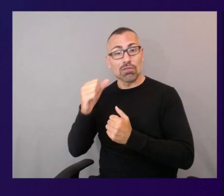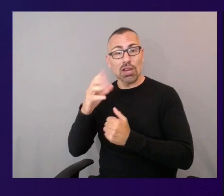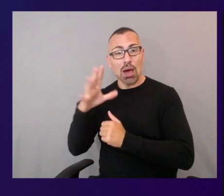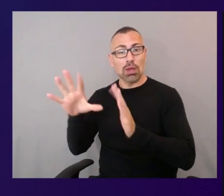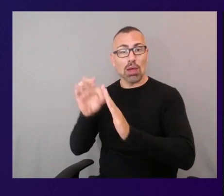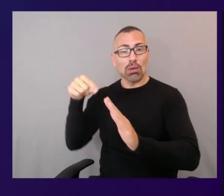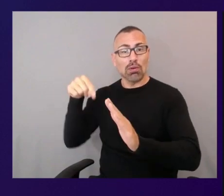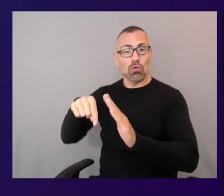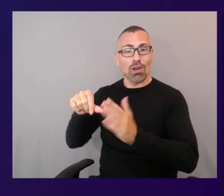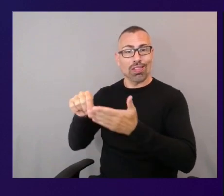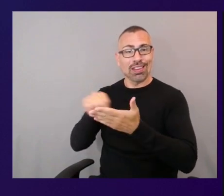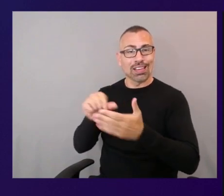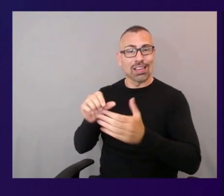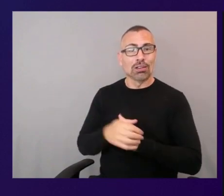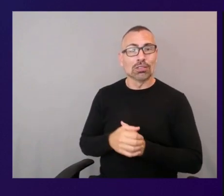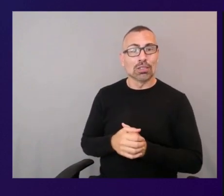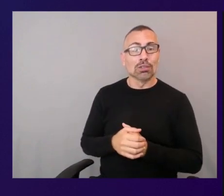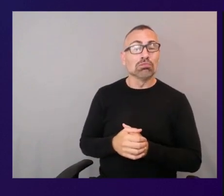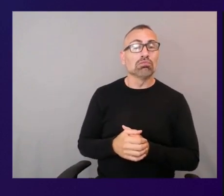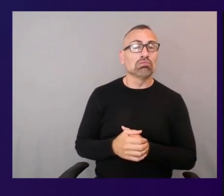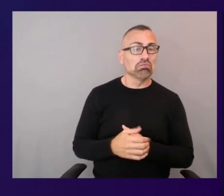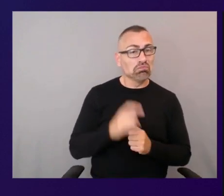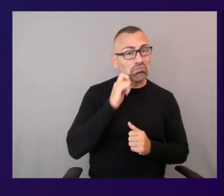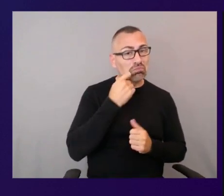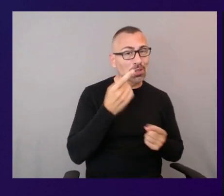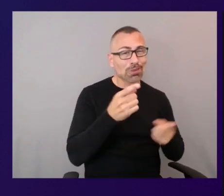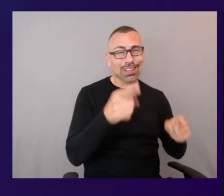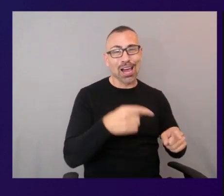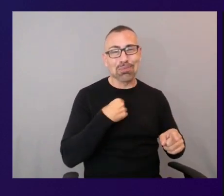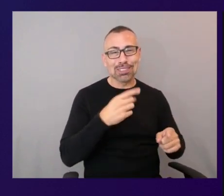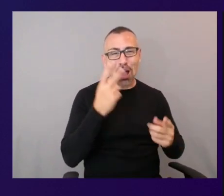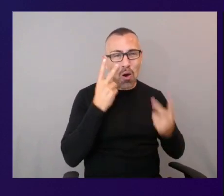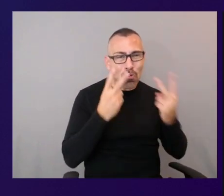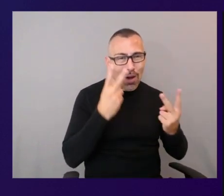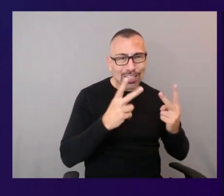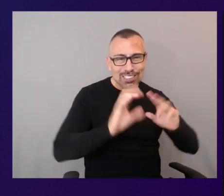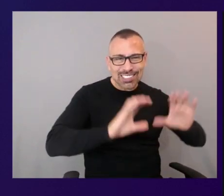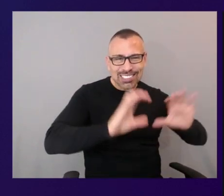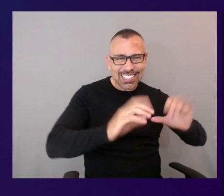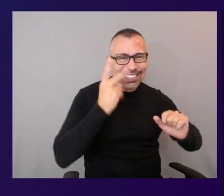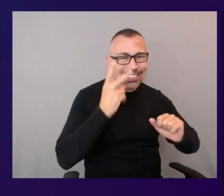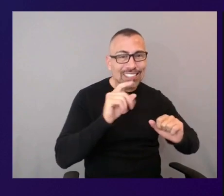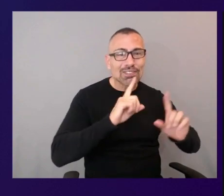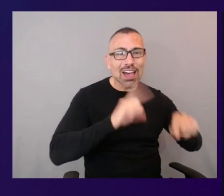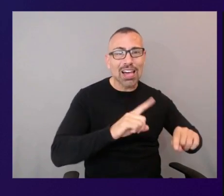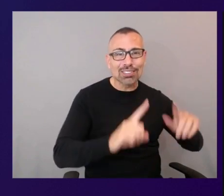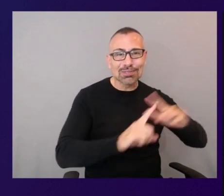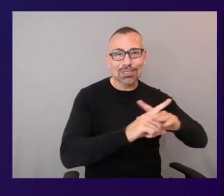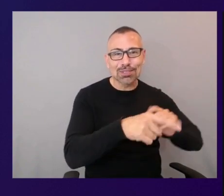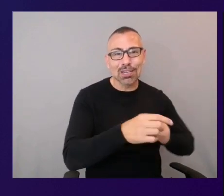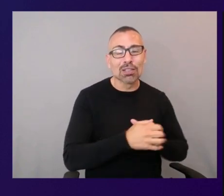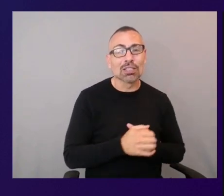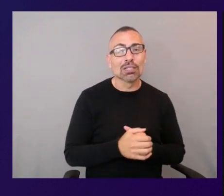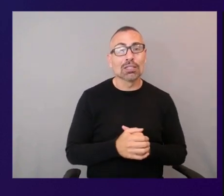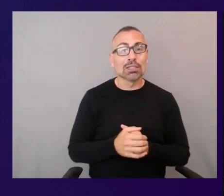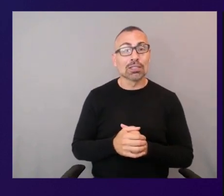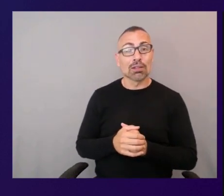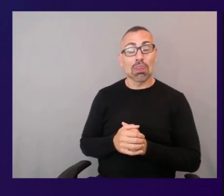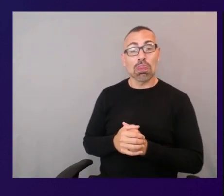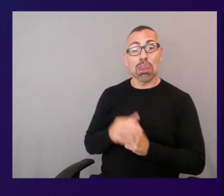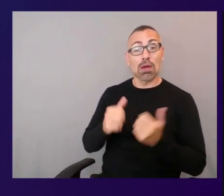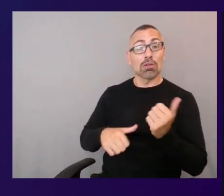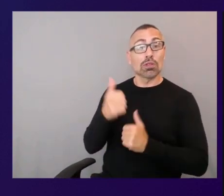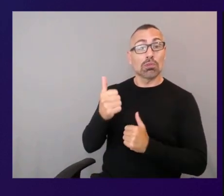we can get an answer in the chat so let's keep going yeah so our most recent update to this feature has been the terminate unused